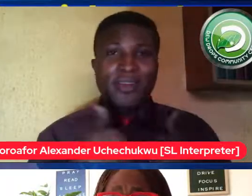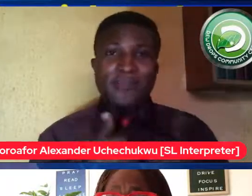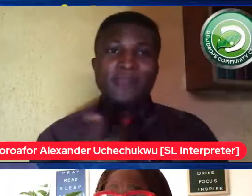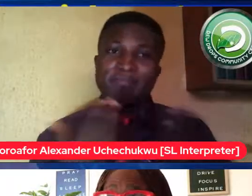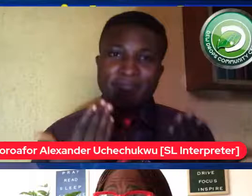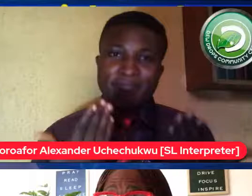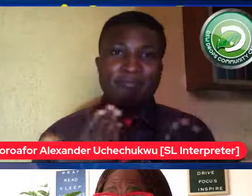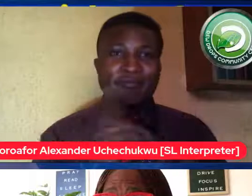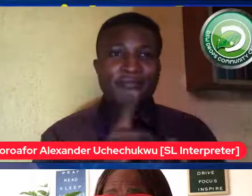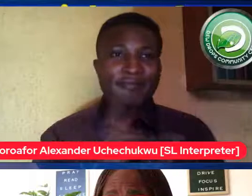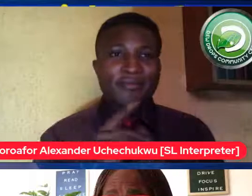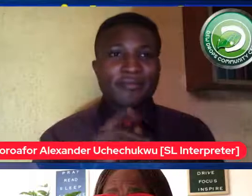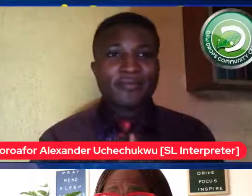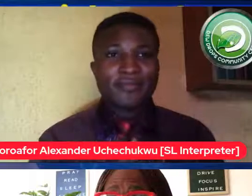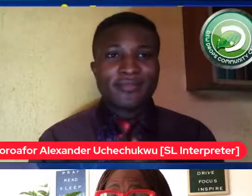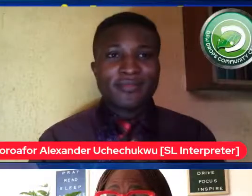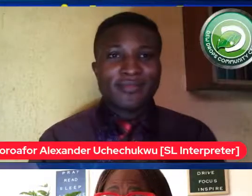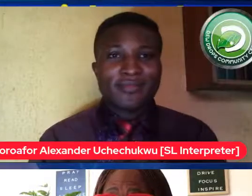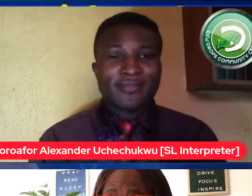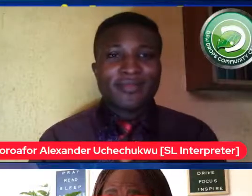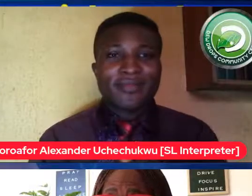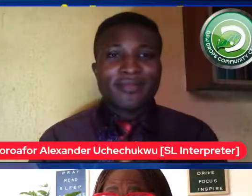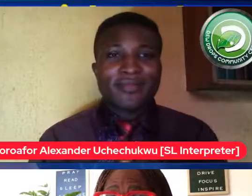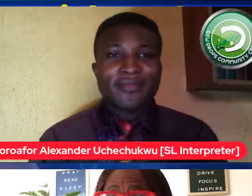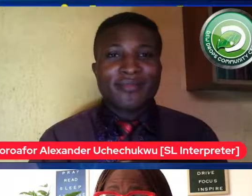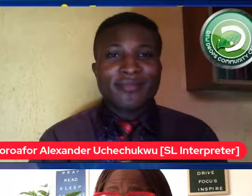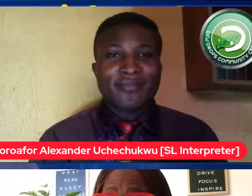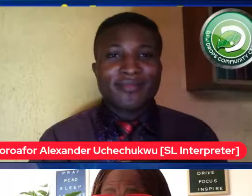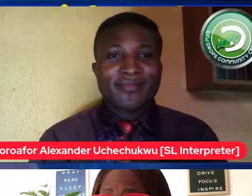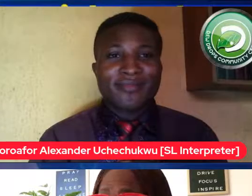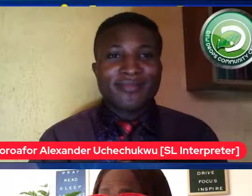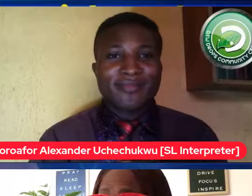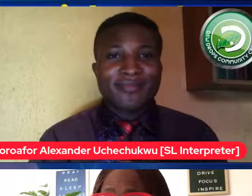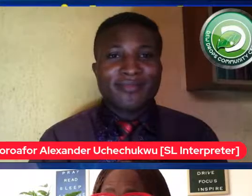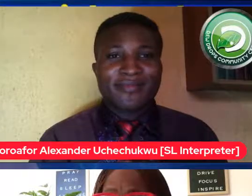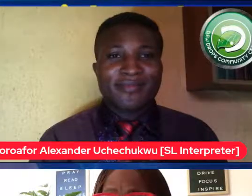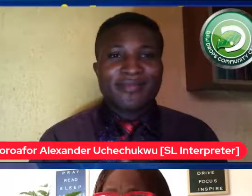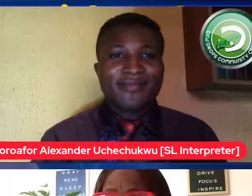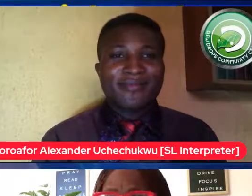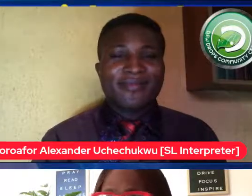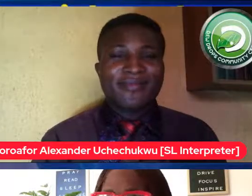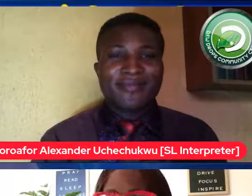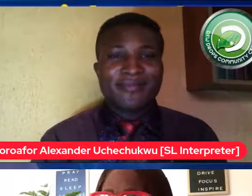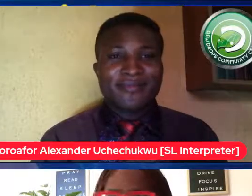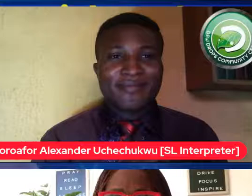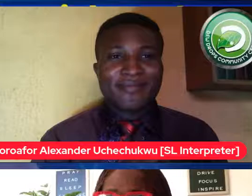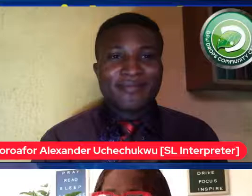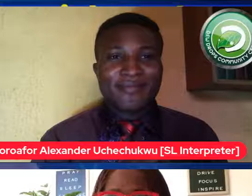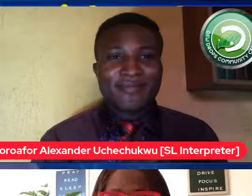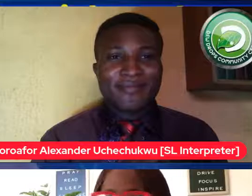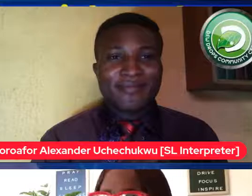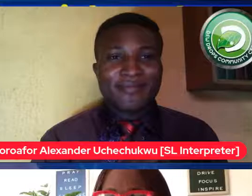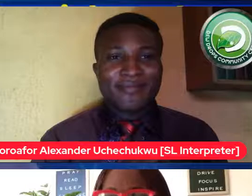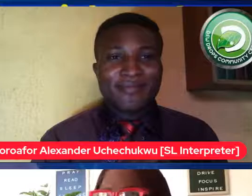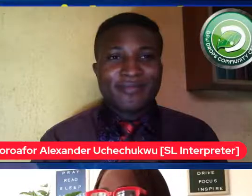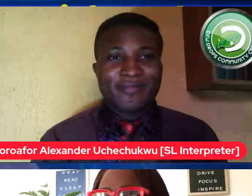as well don't worry pick your jaw off the floor there's nothing i haven't heard